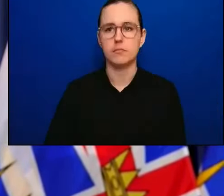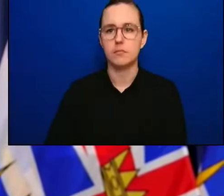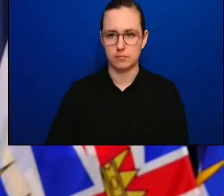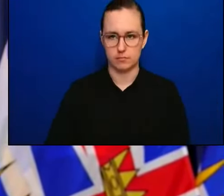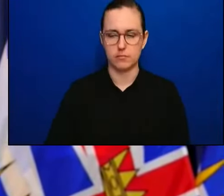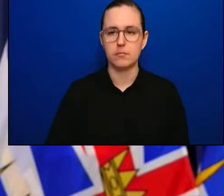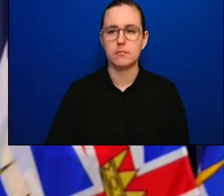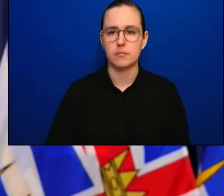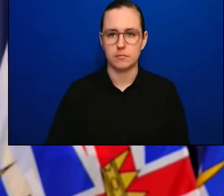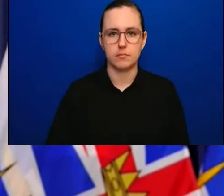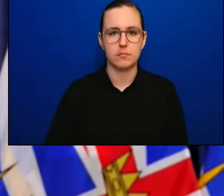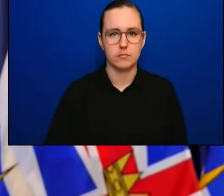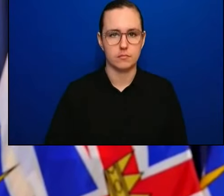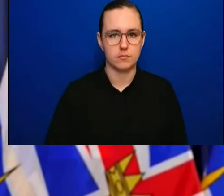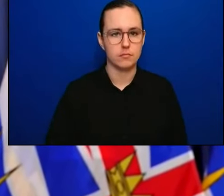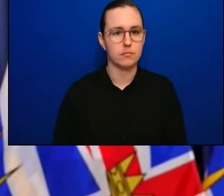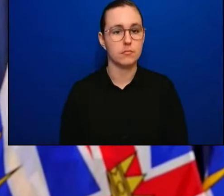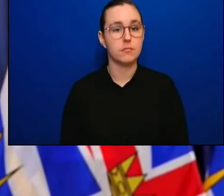just start by